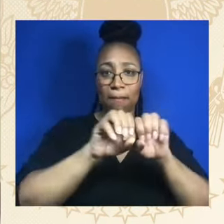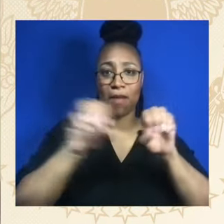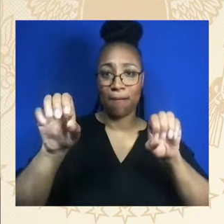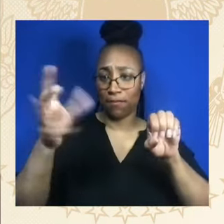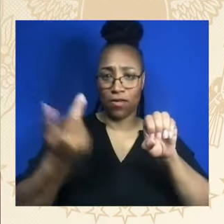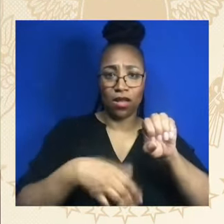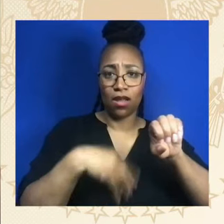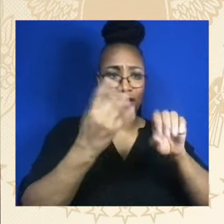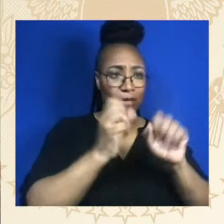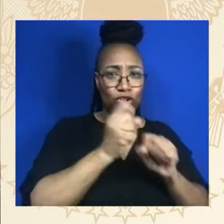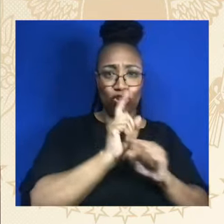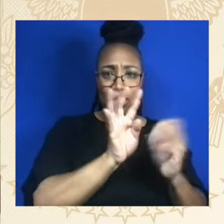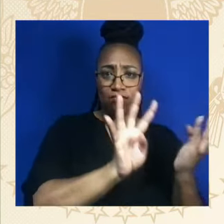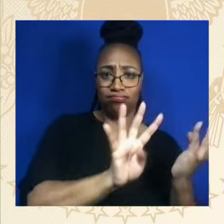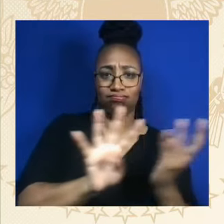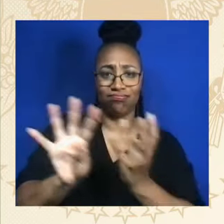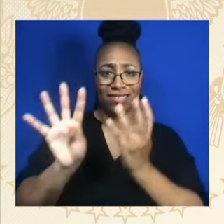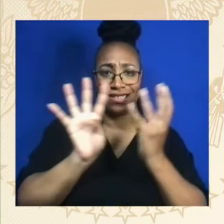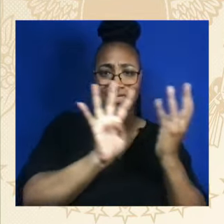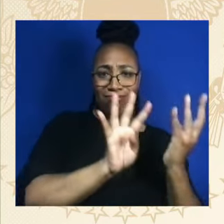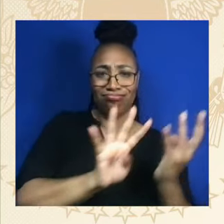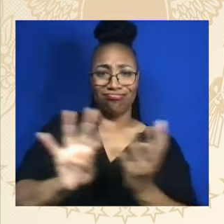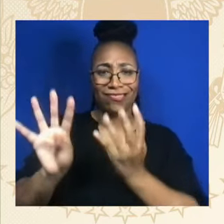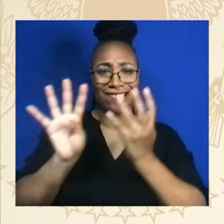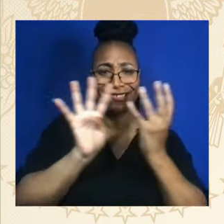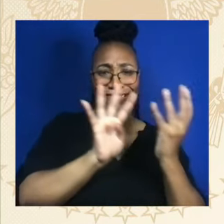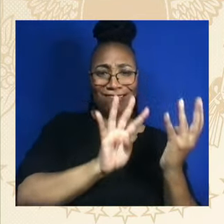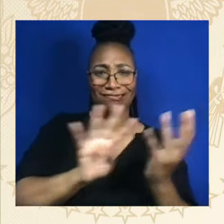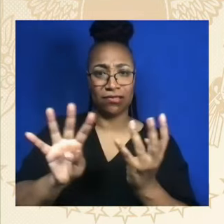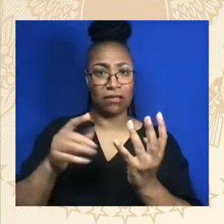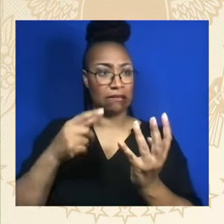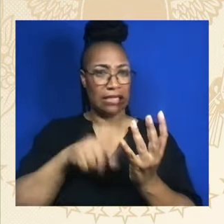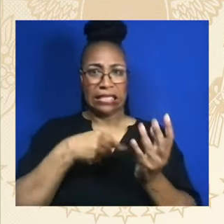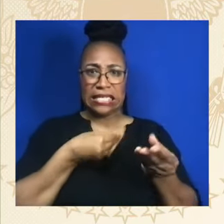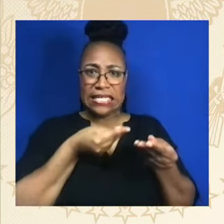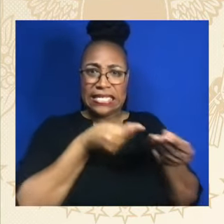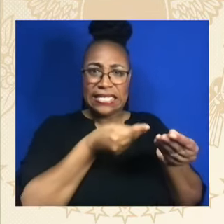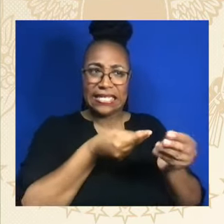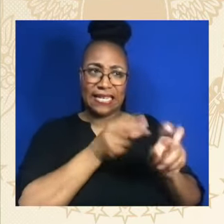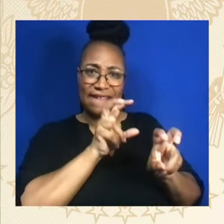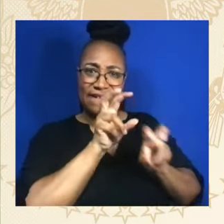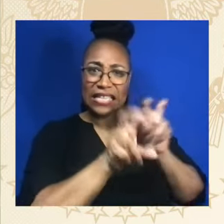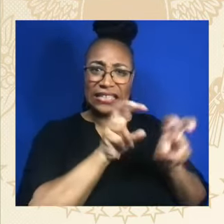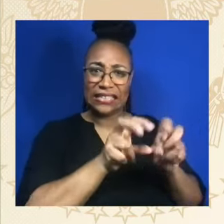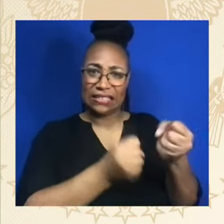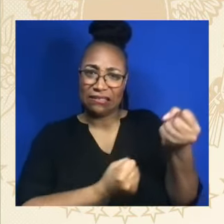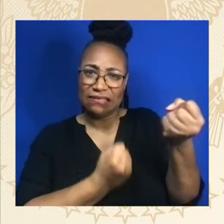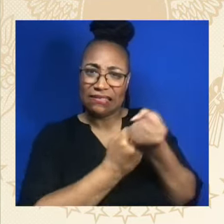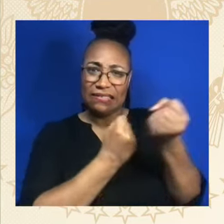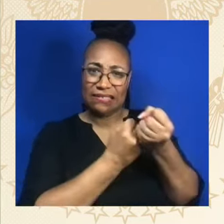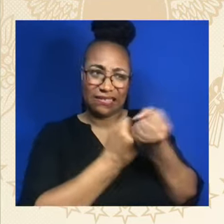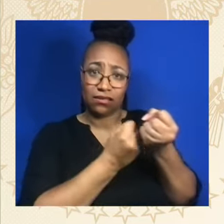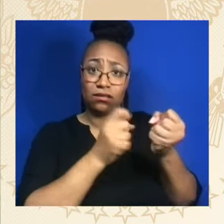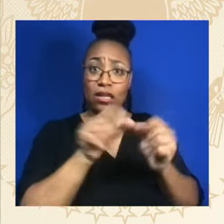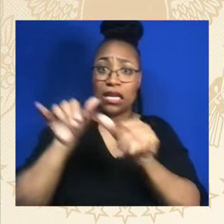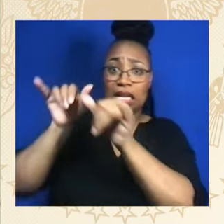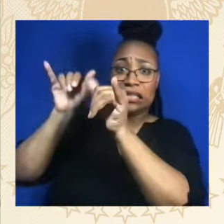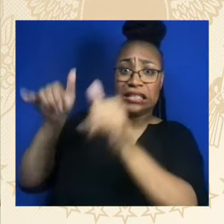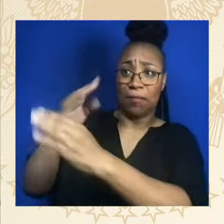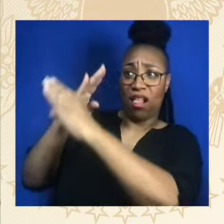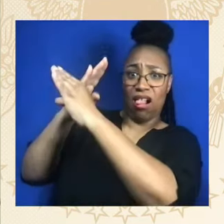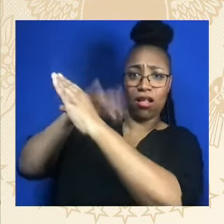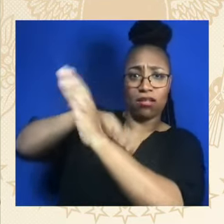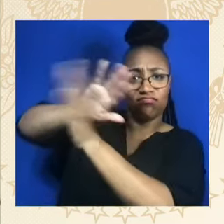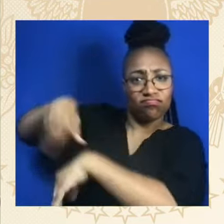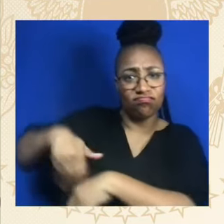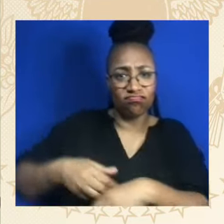and all of those babies who should not have to drink toxic water. We fight the